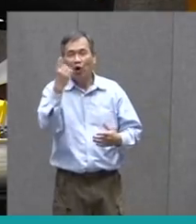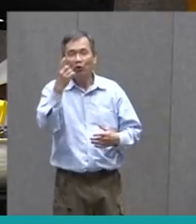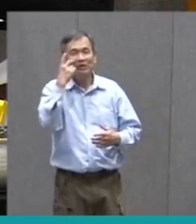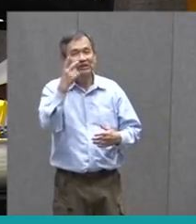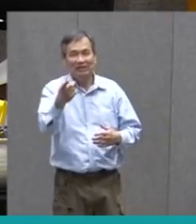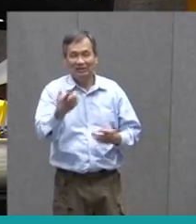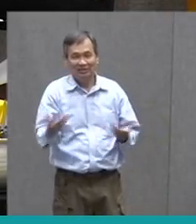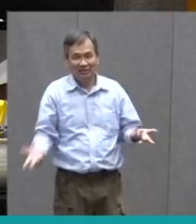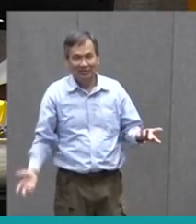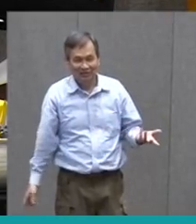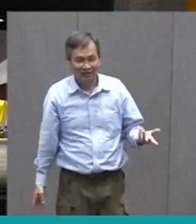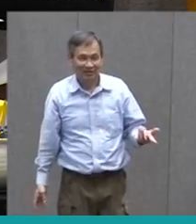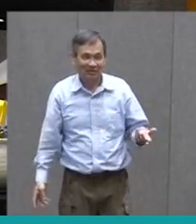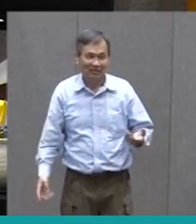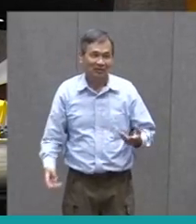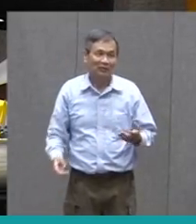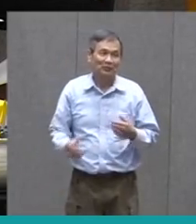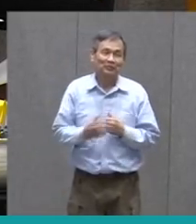On The Screen